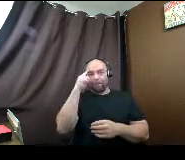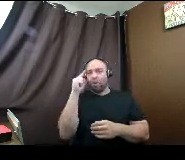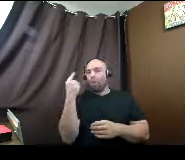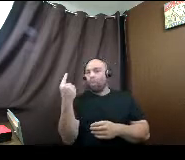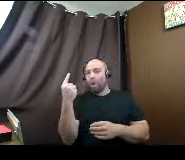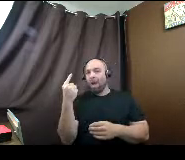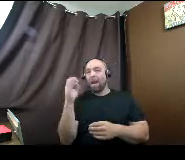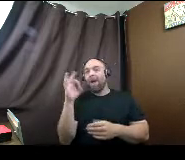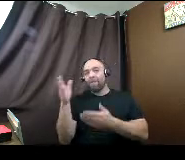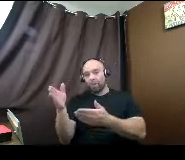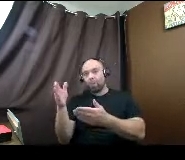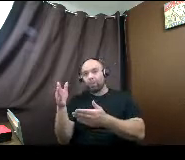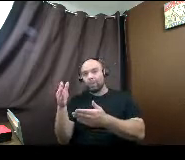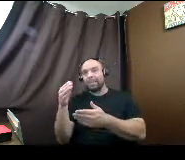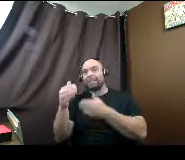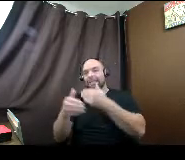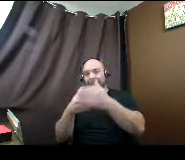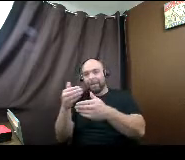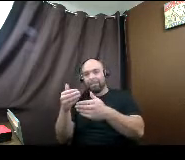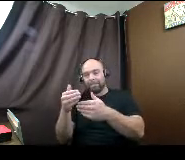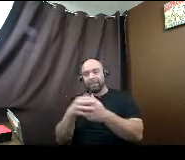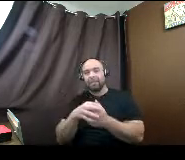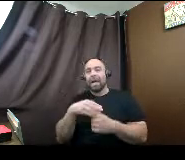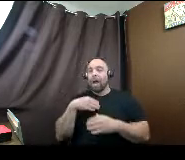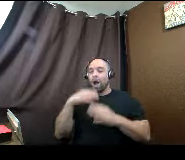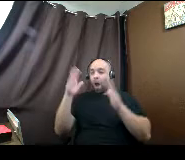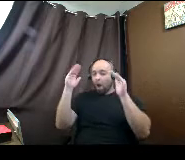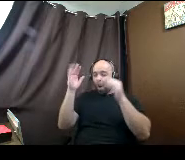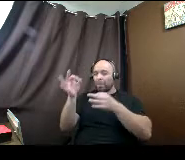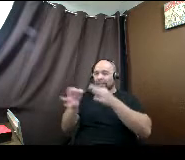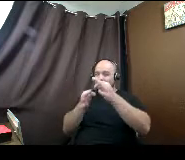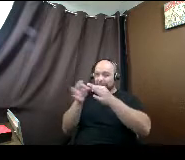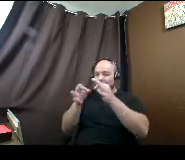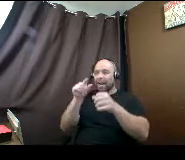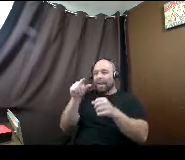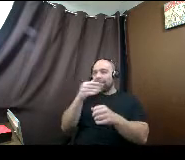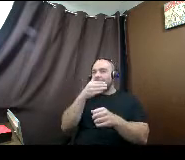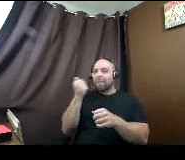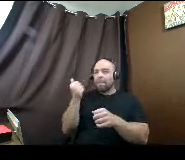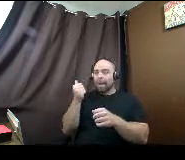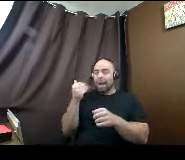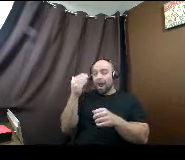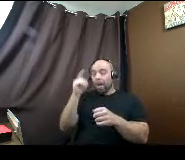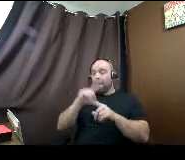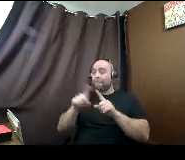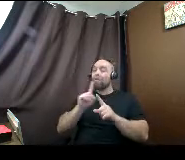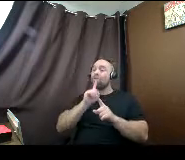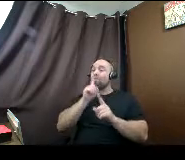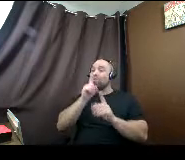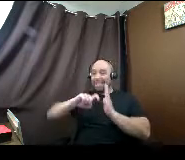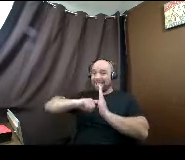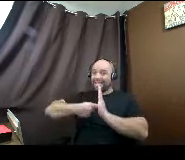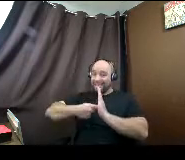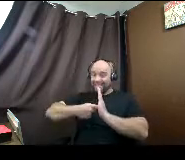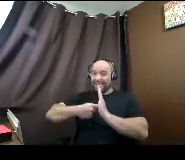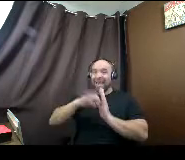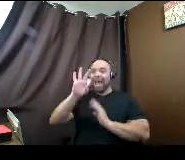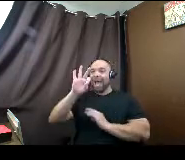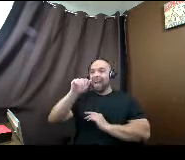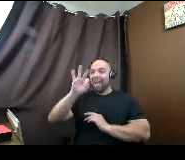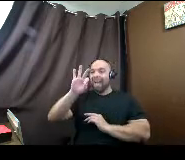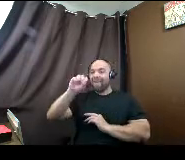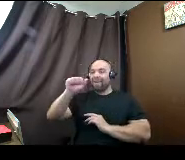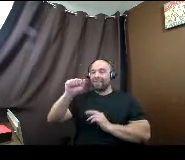And so I hope that explains a little bit better how those work together. But I think the real key is that FAFSA is so important in